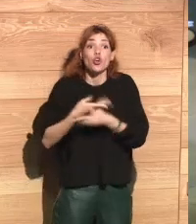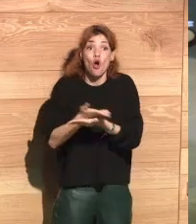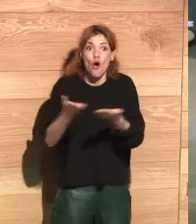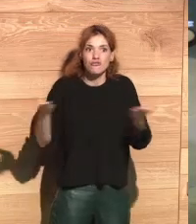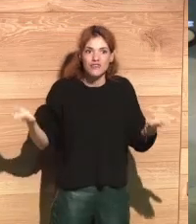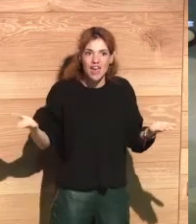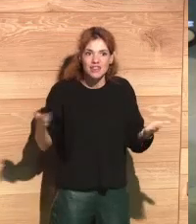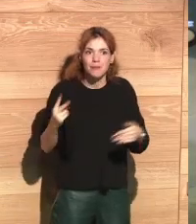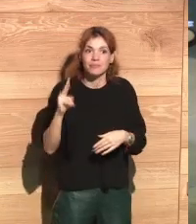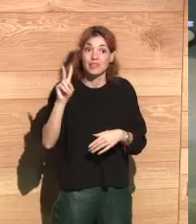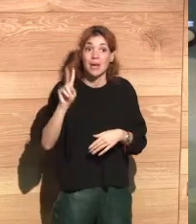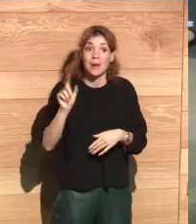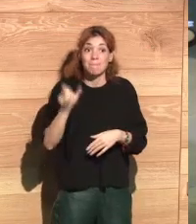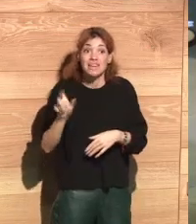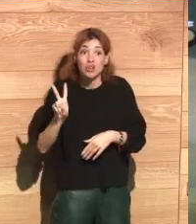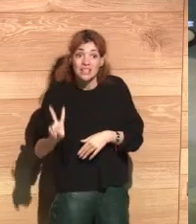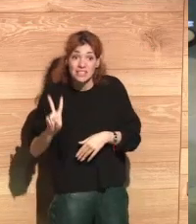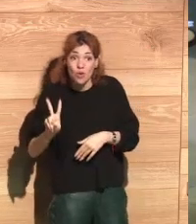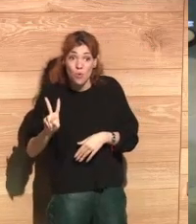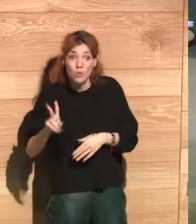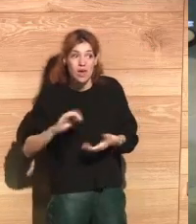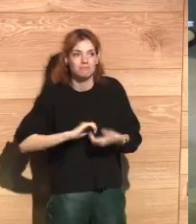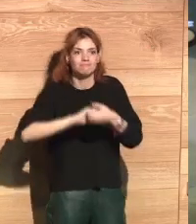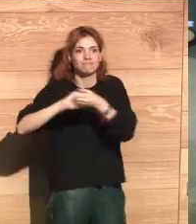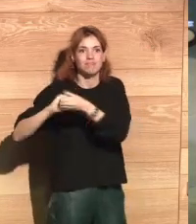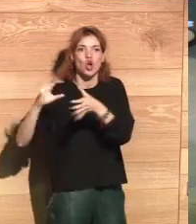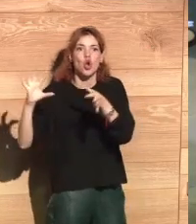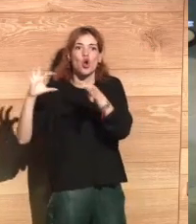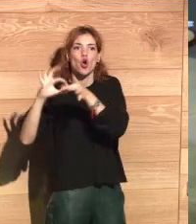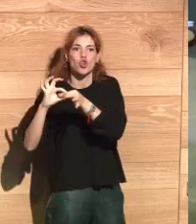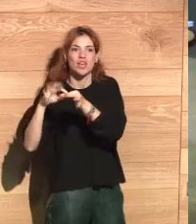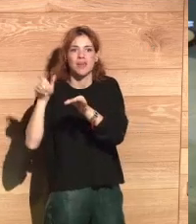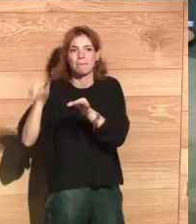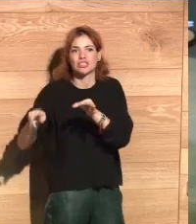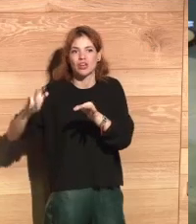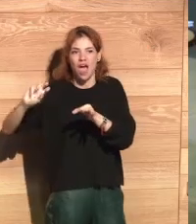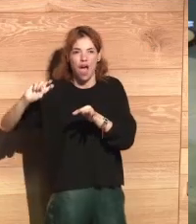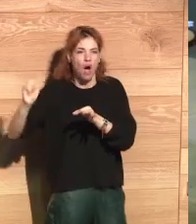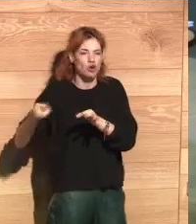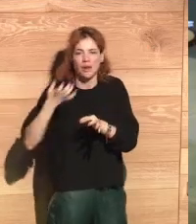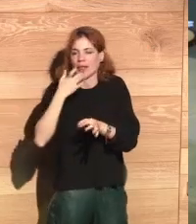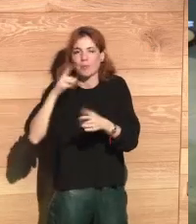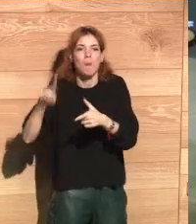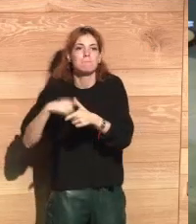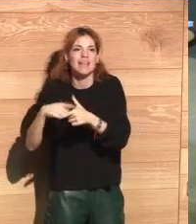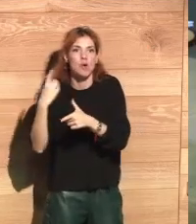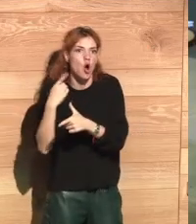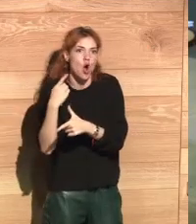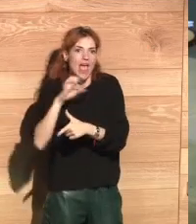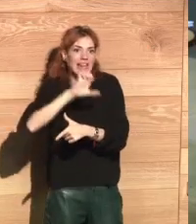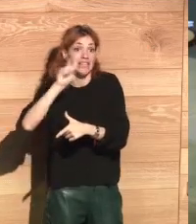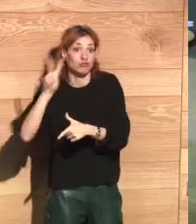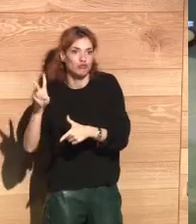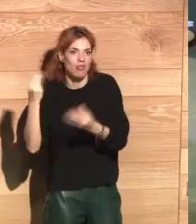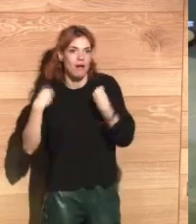will have information from a 16 year old girl and a 15 year old boy and a cousin living